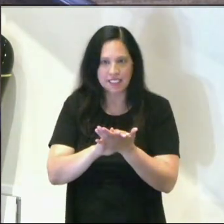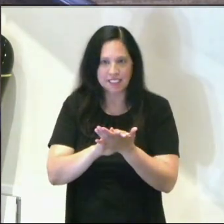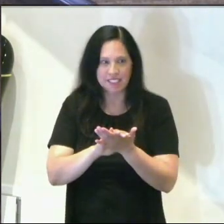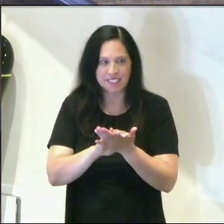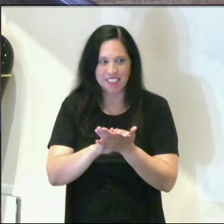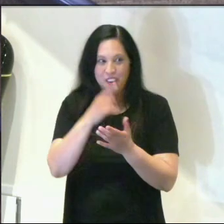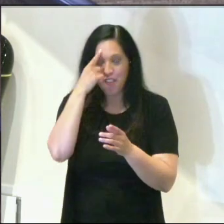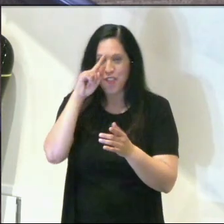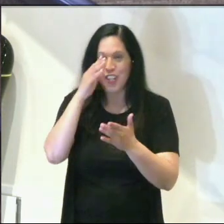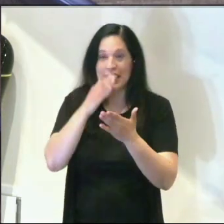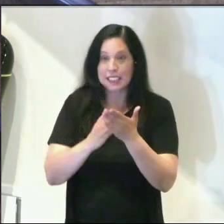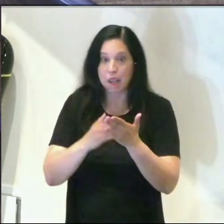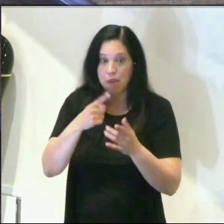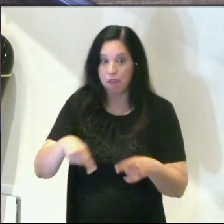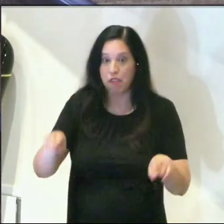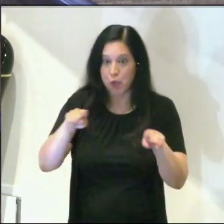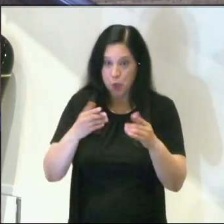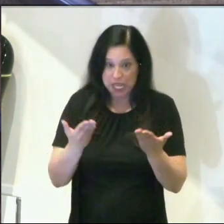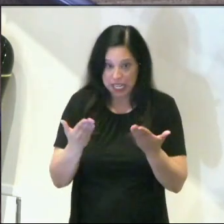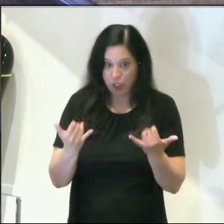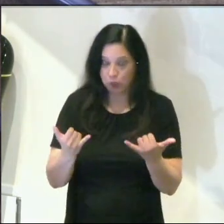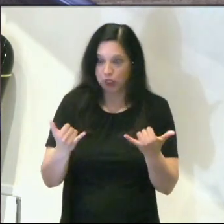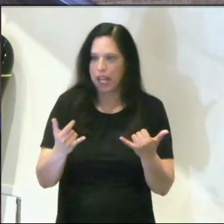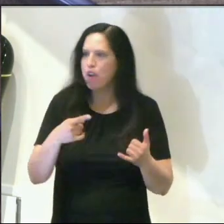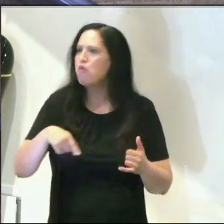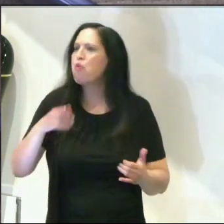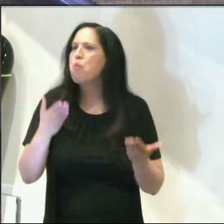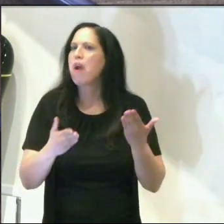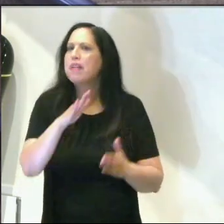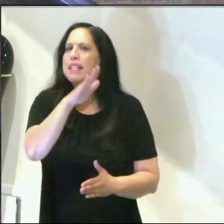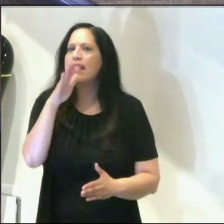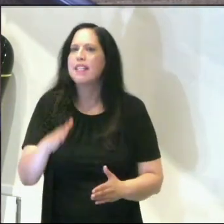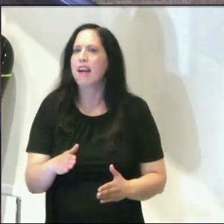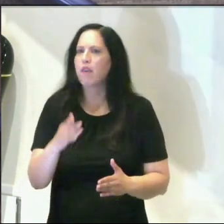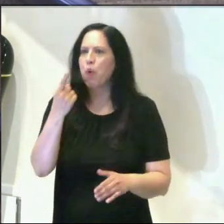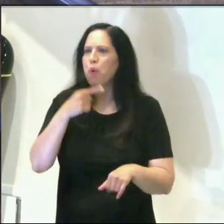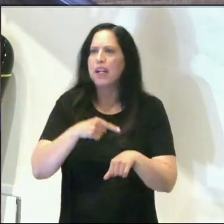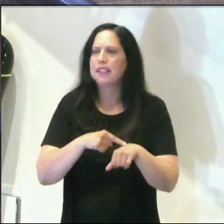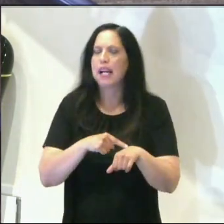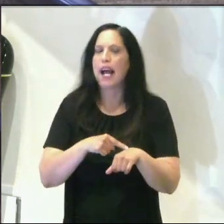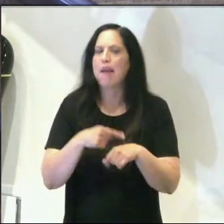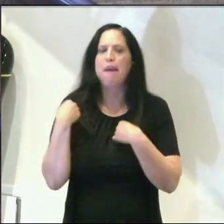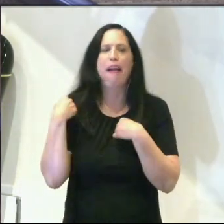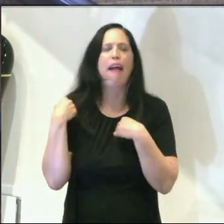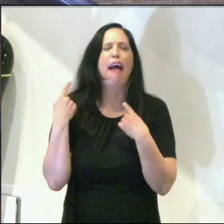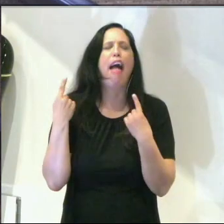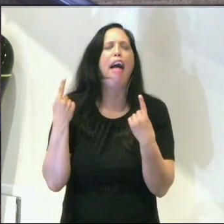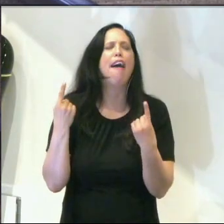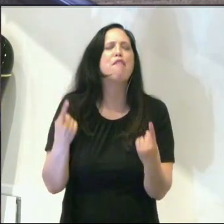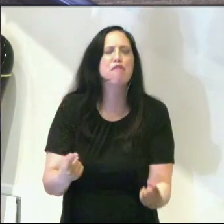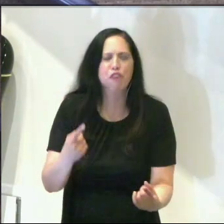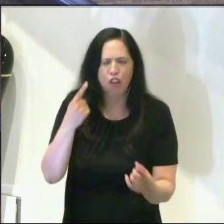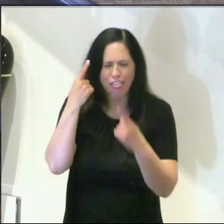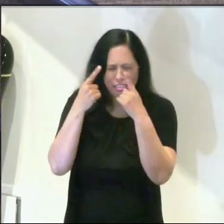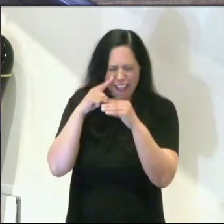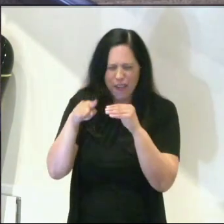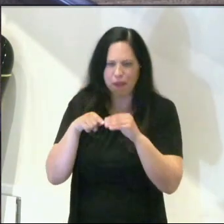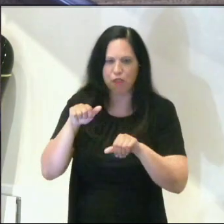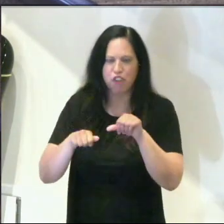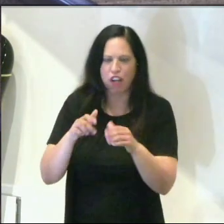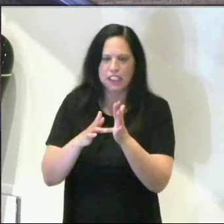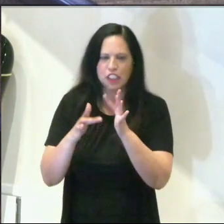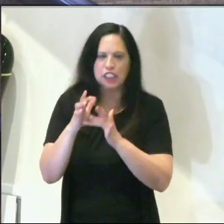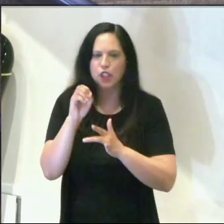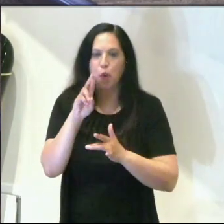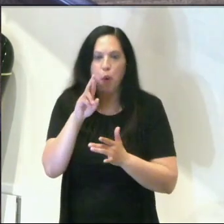For some of you here this morning, you probably have never once in your life even thought about doubting Jesus or the resurrection.